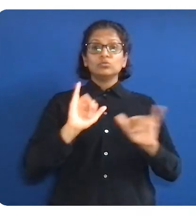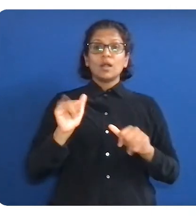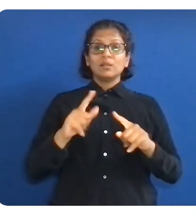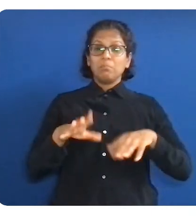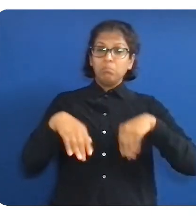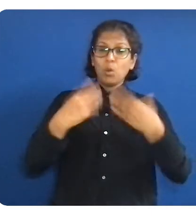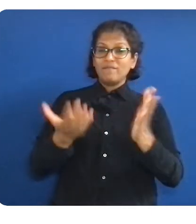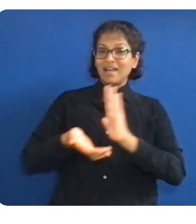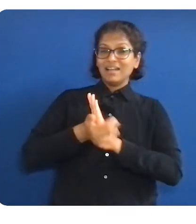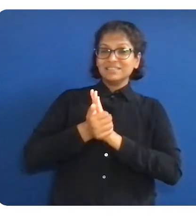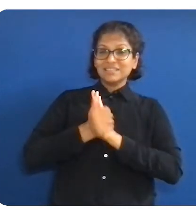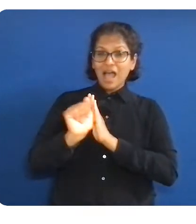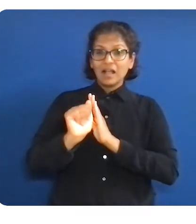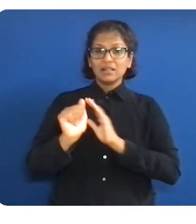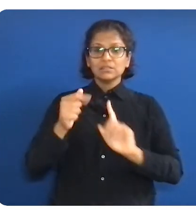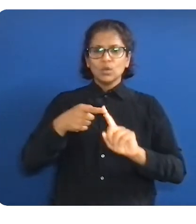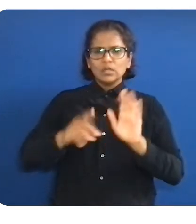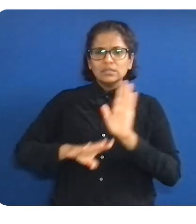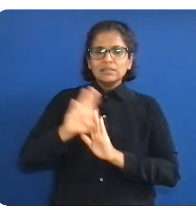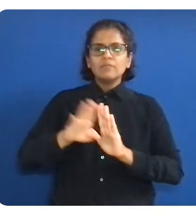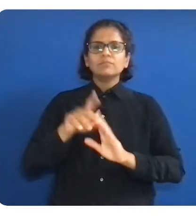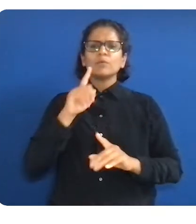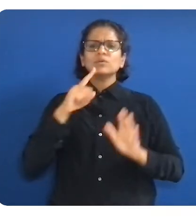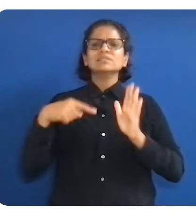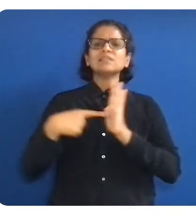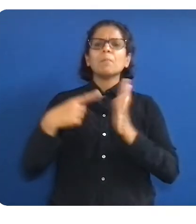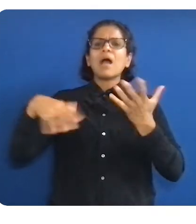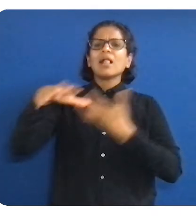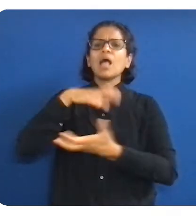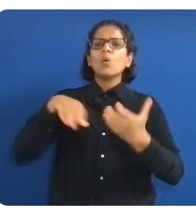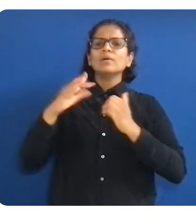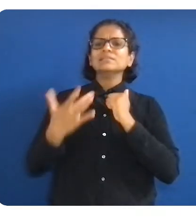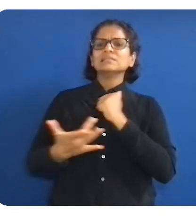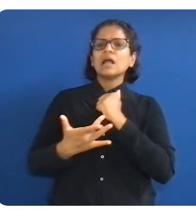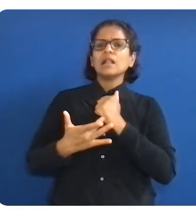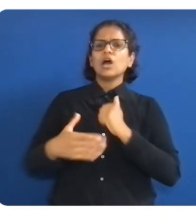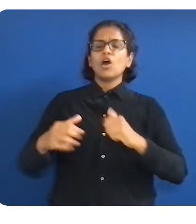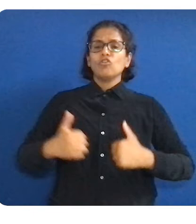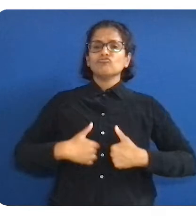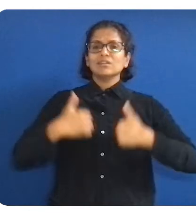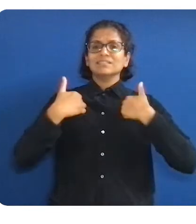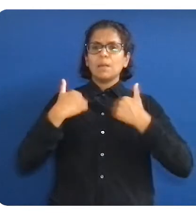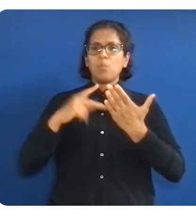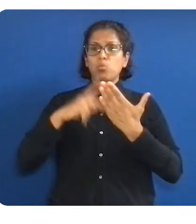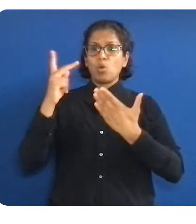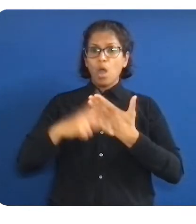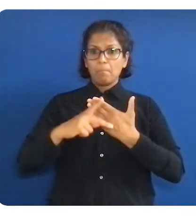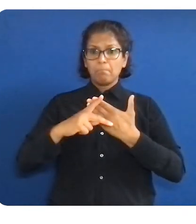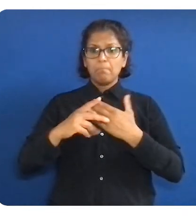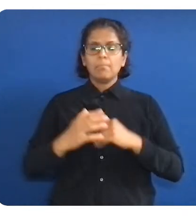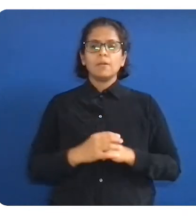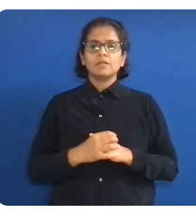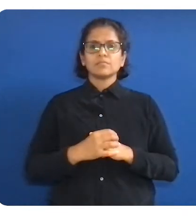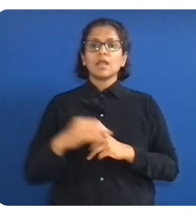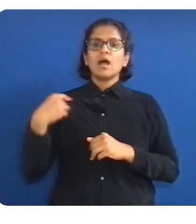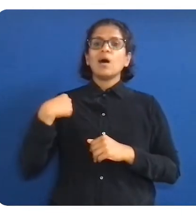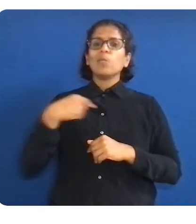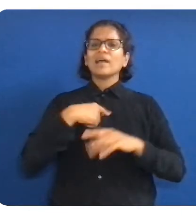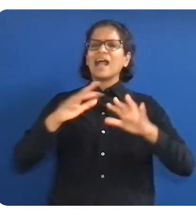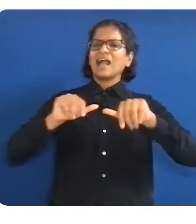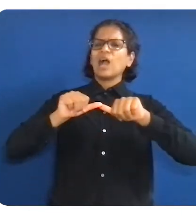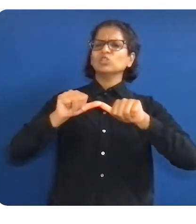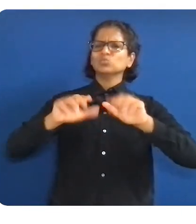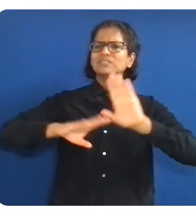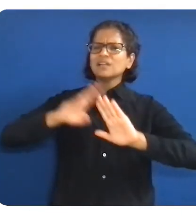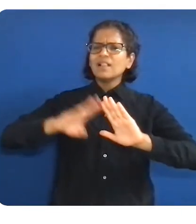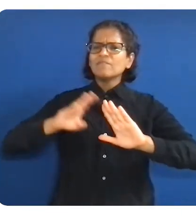this further at diversity.google.com. Now I know many of you are wondering, what can I do?